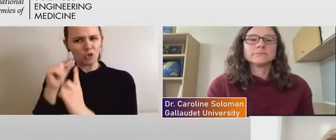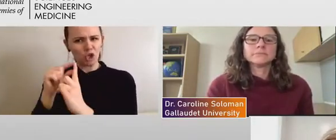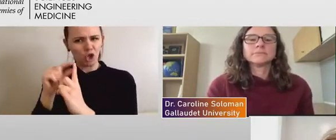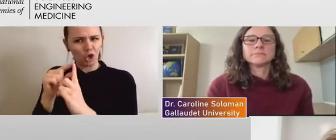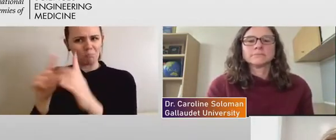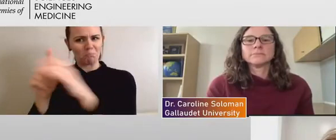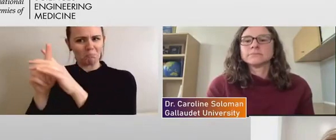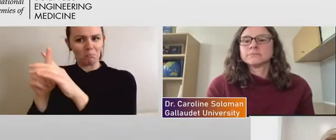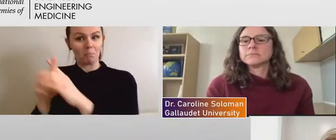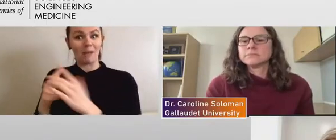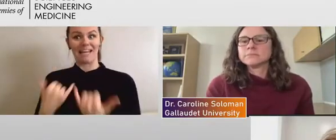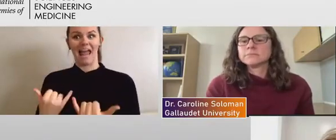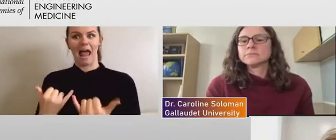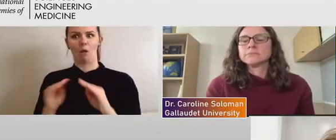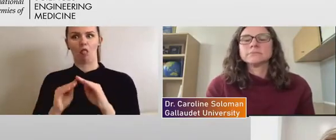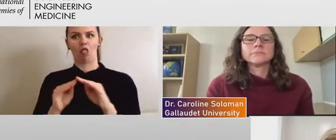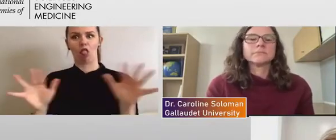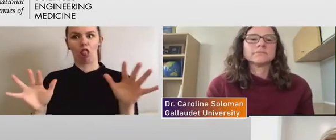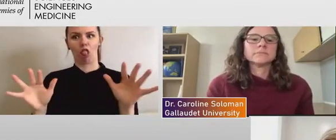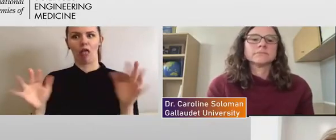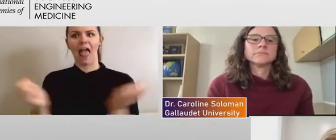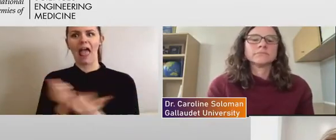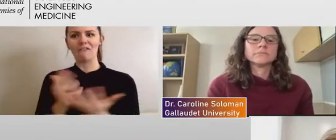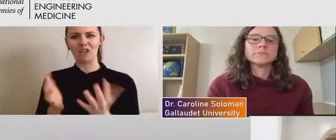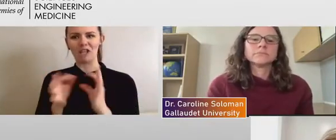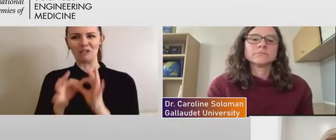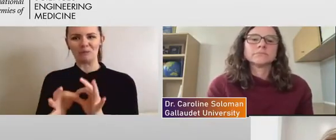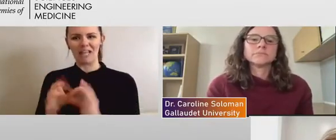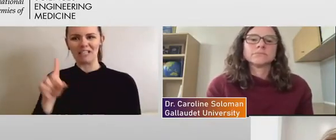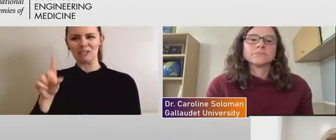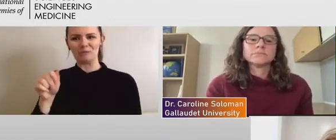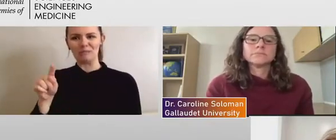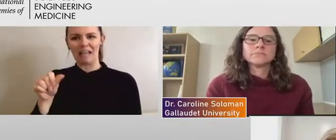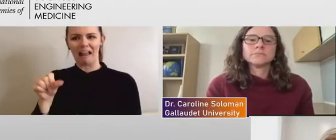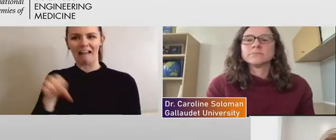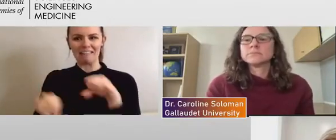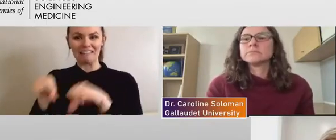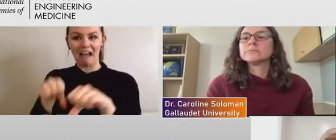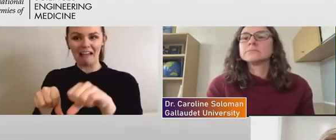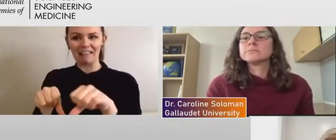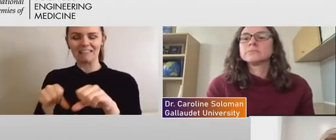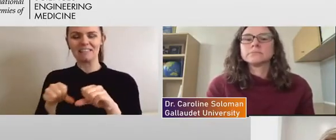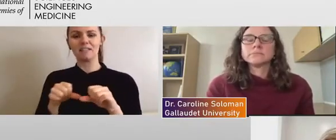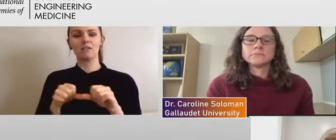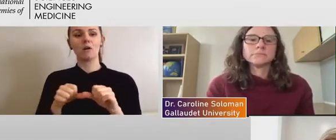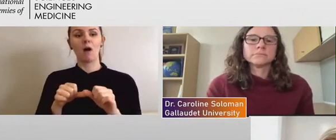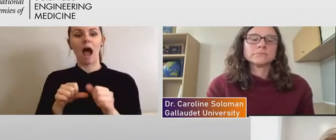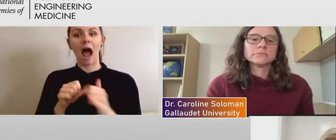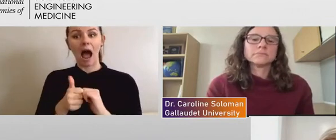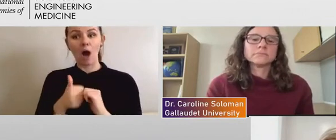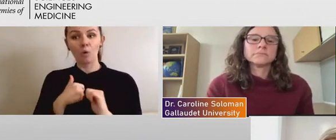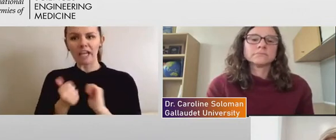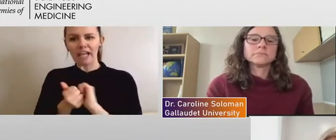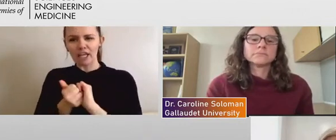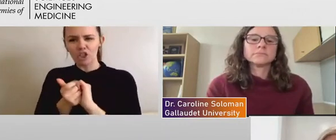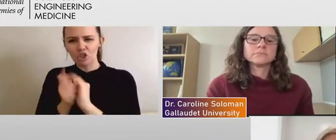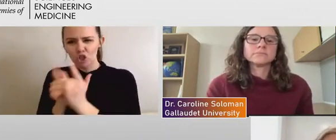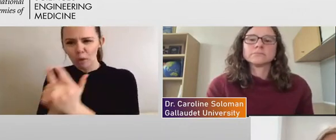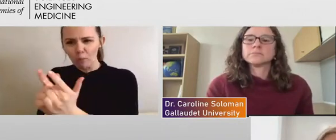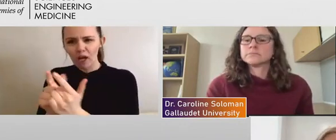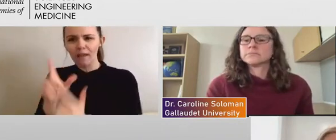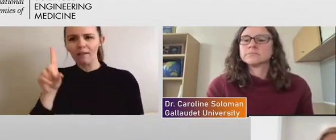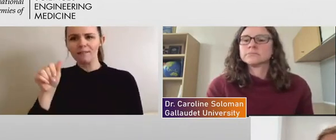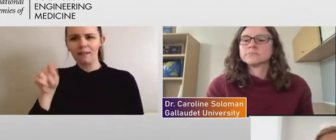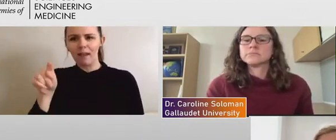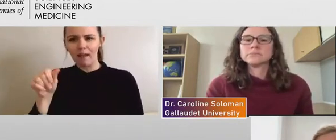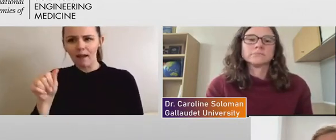And, um, yeah, I, I, I think how we, uh, interpret data, how we capture data,